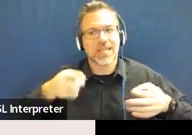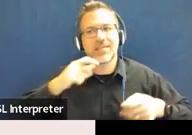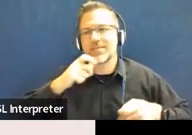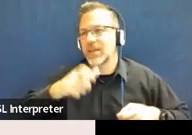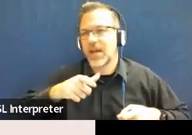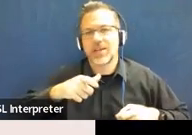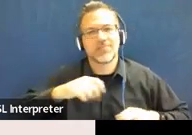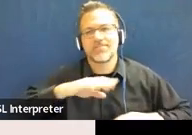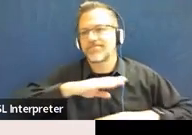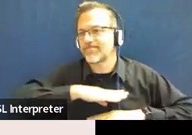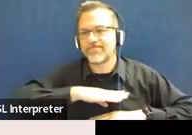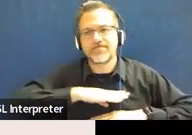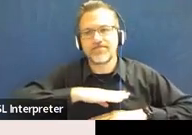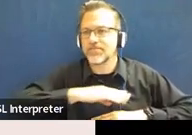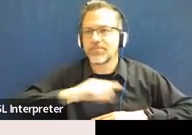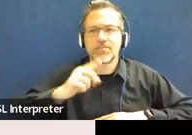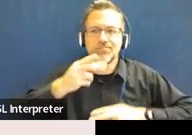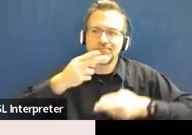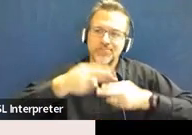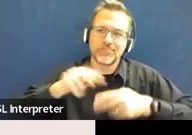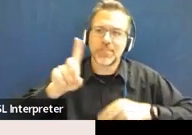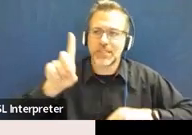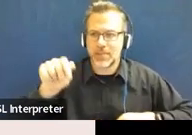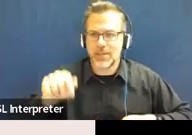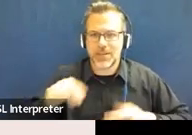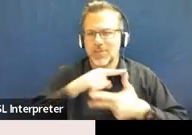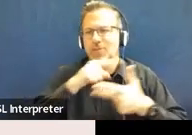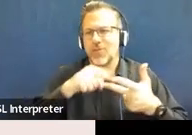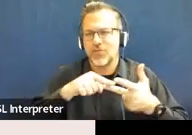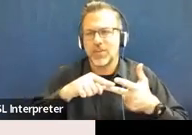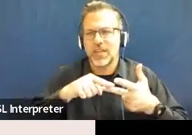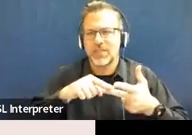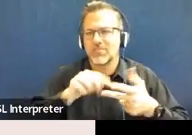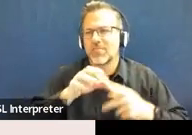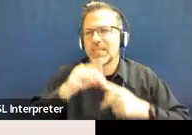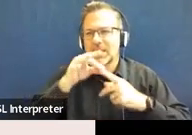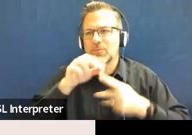with a disability. So those would be three exceptions you'd want to keep in mind as well.